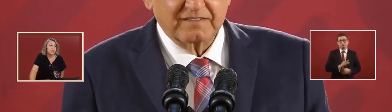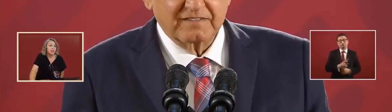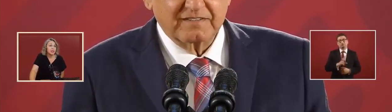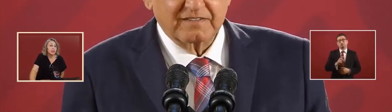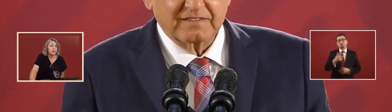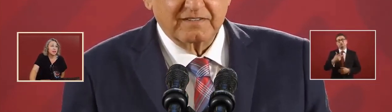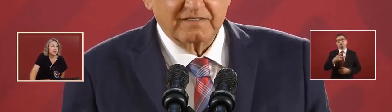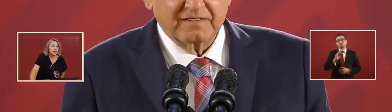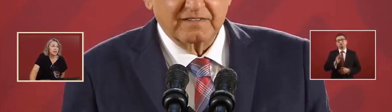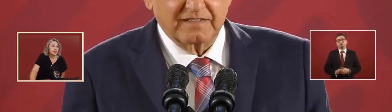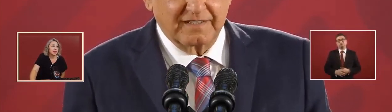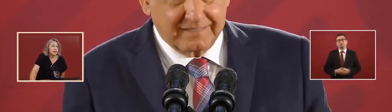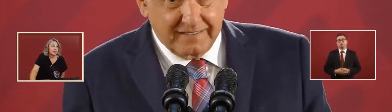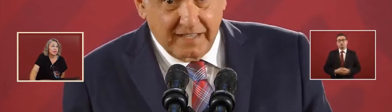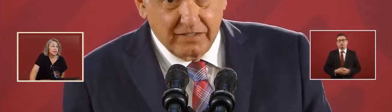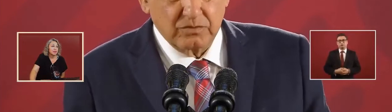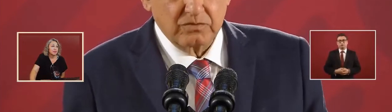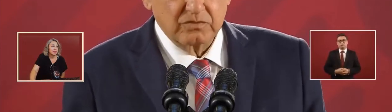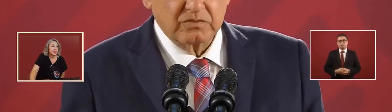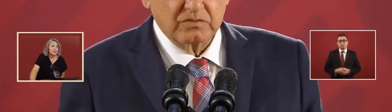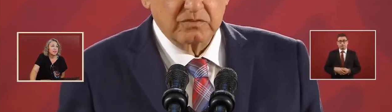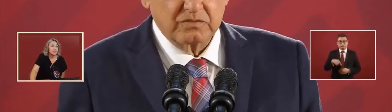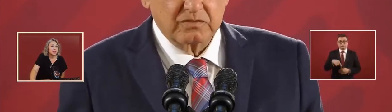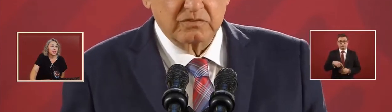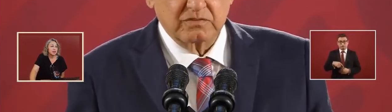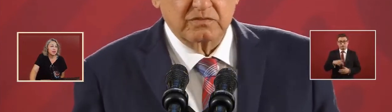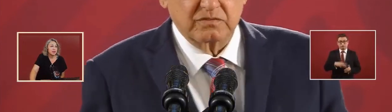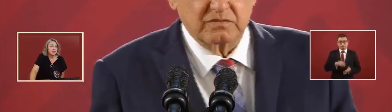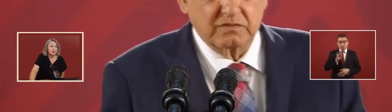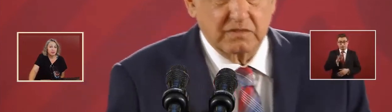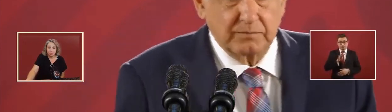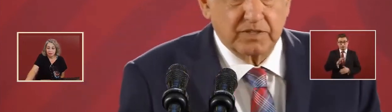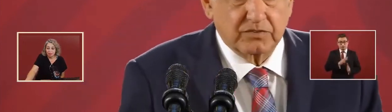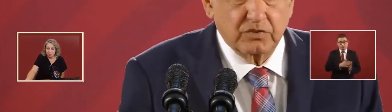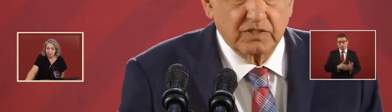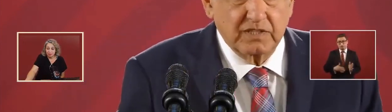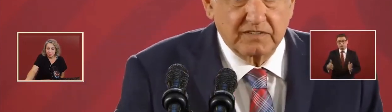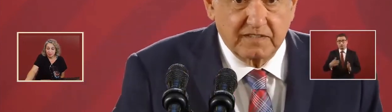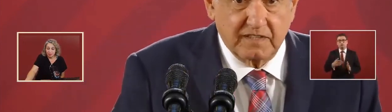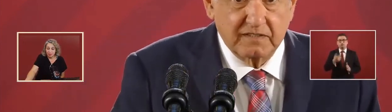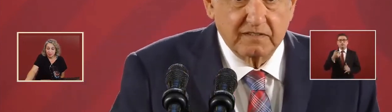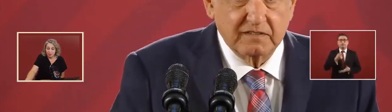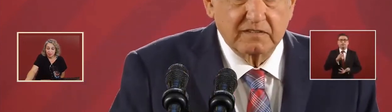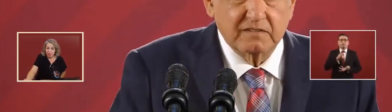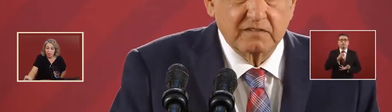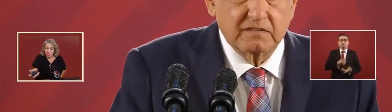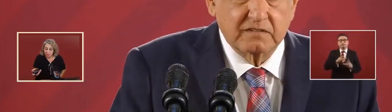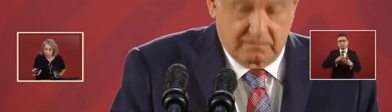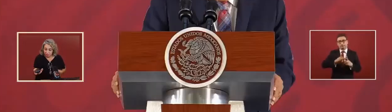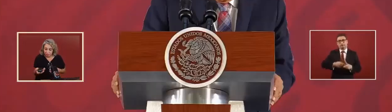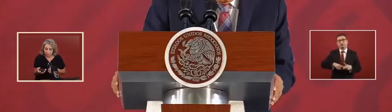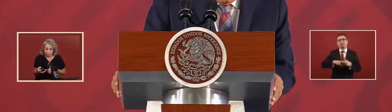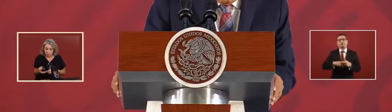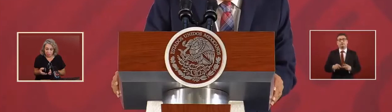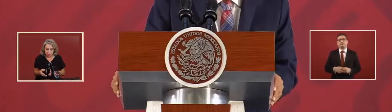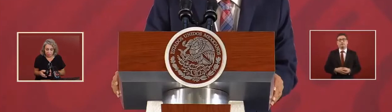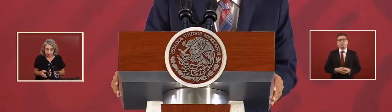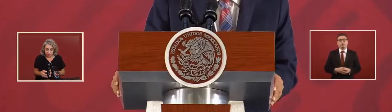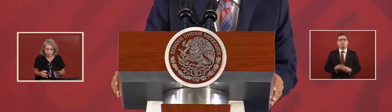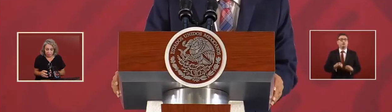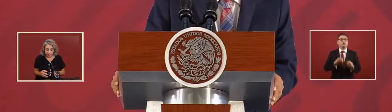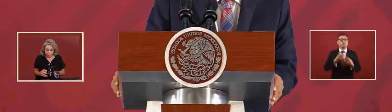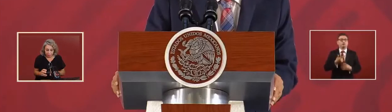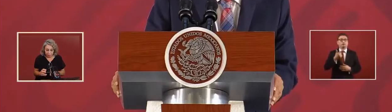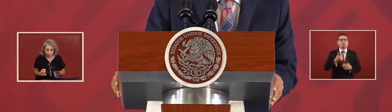this year the initial investment was seventy